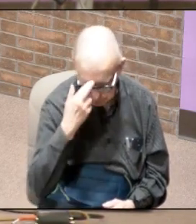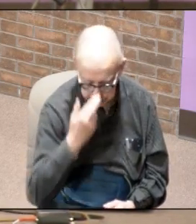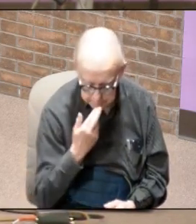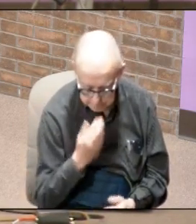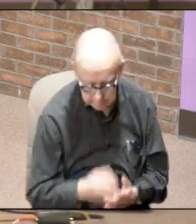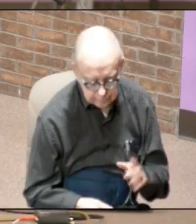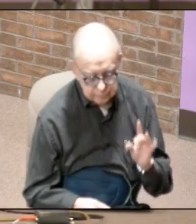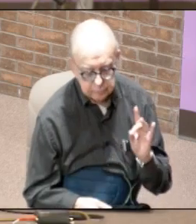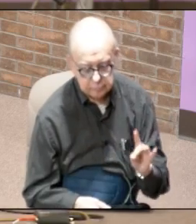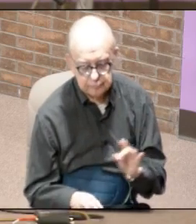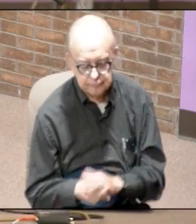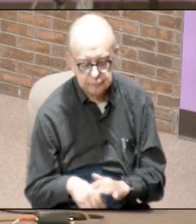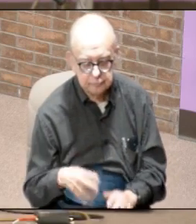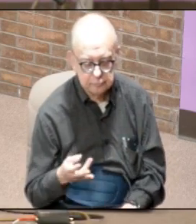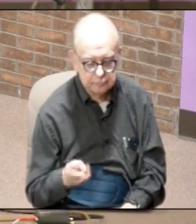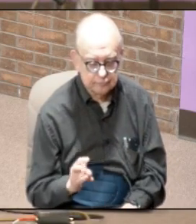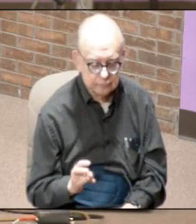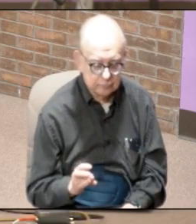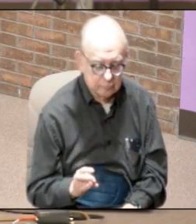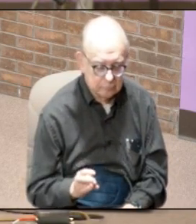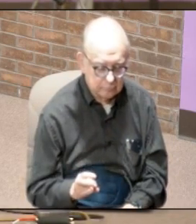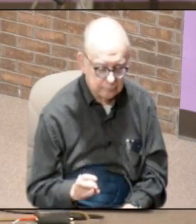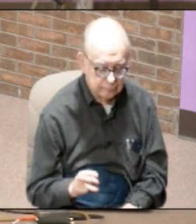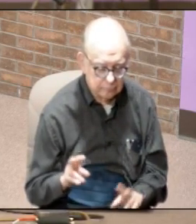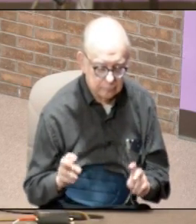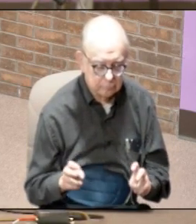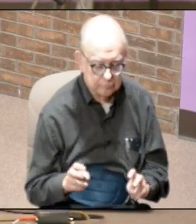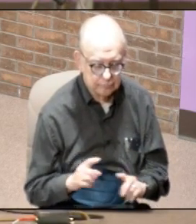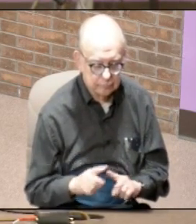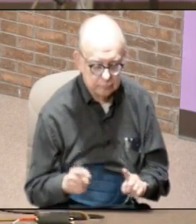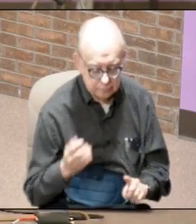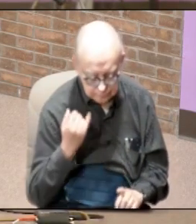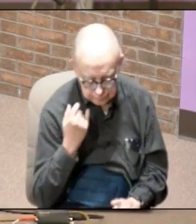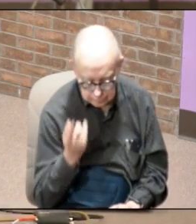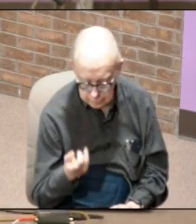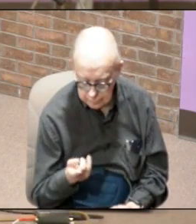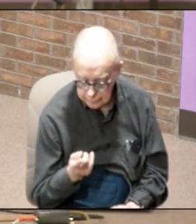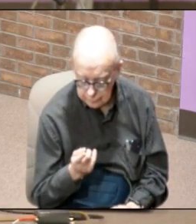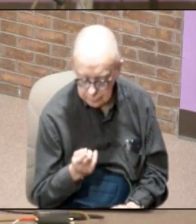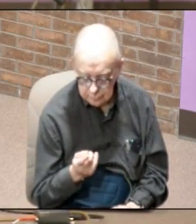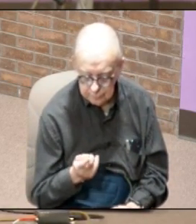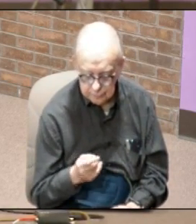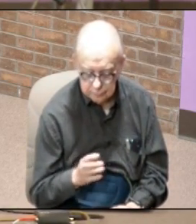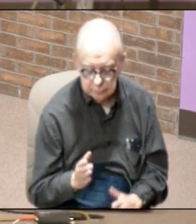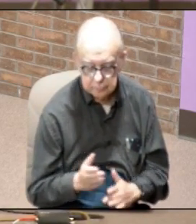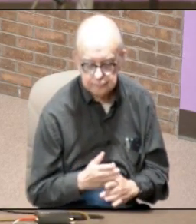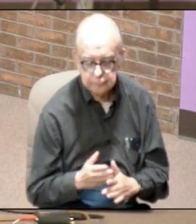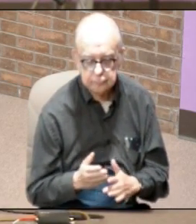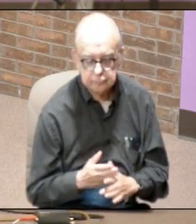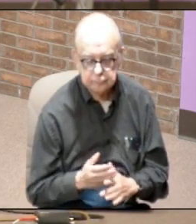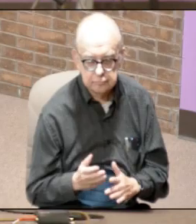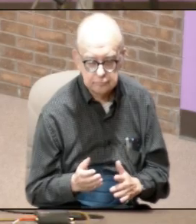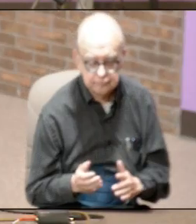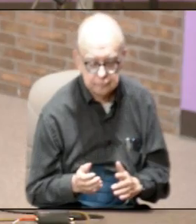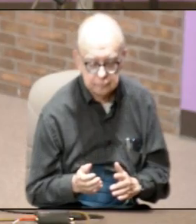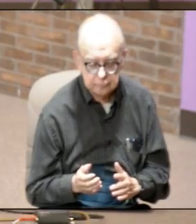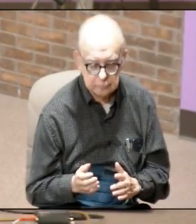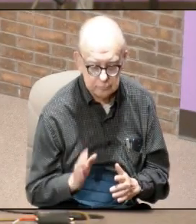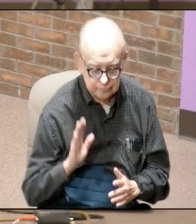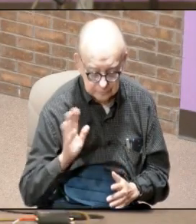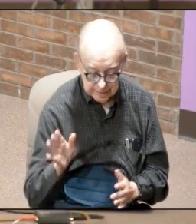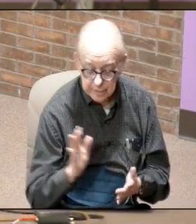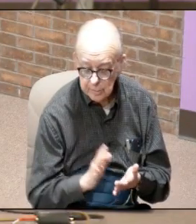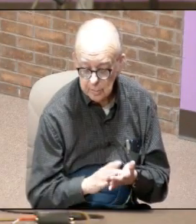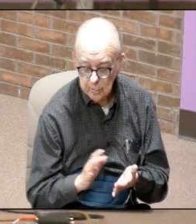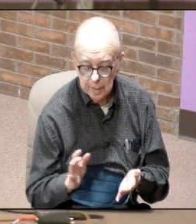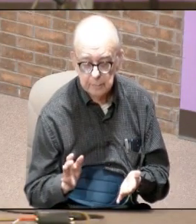chapter 8 in verse number 17 says this but if we are to share his